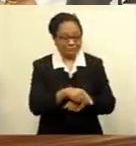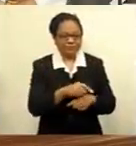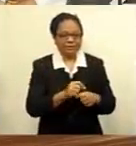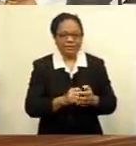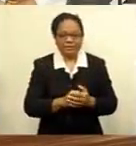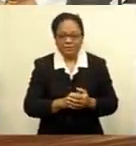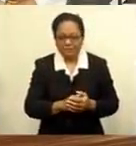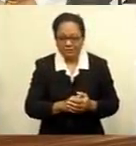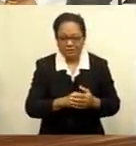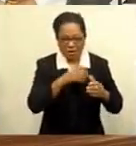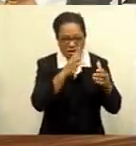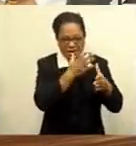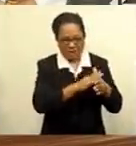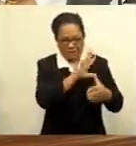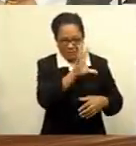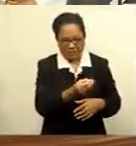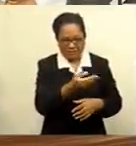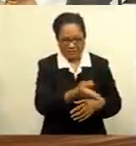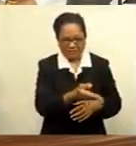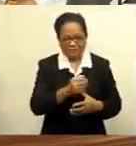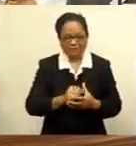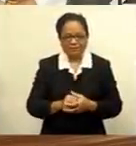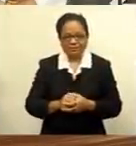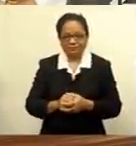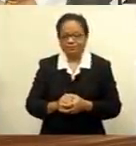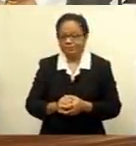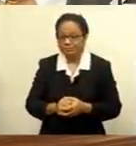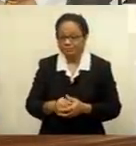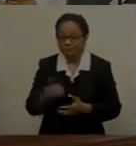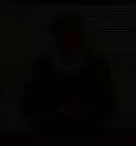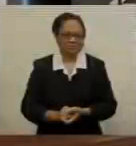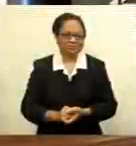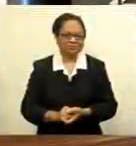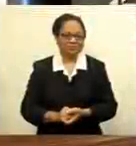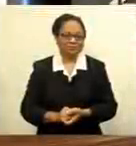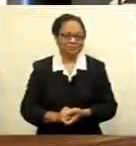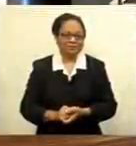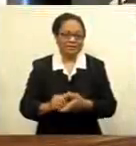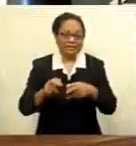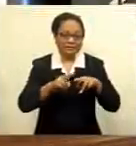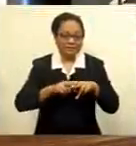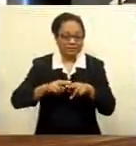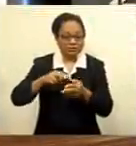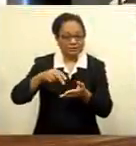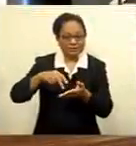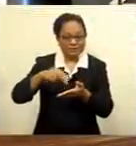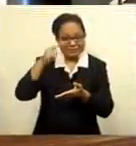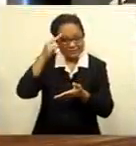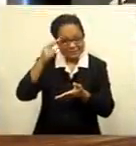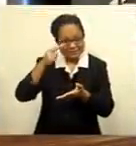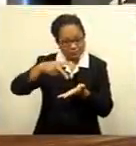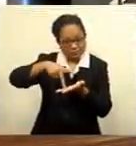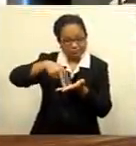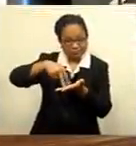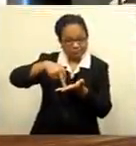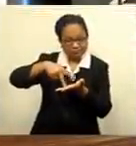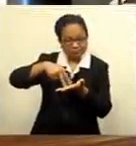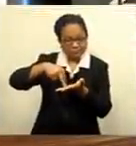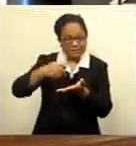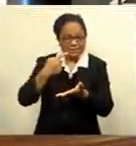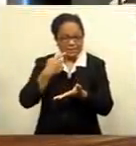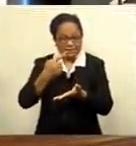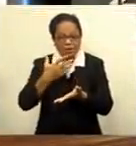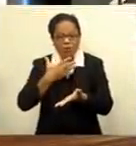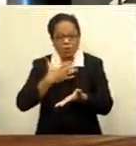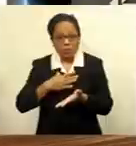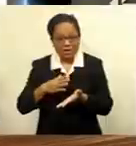Blacks continued its winning run with a 39-0 win against Argentina. The Fiji National Rugby League will be looking at fielding more local